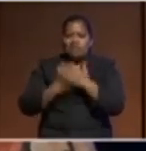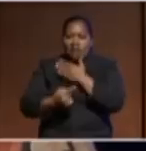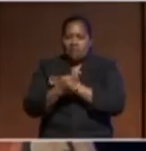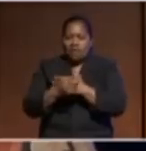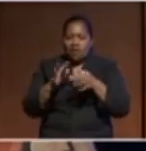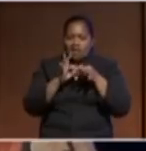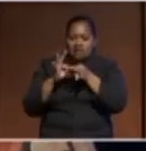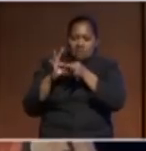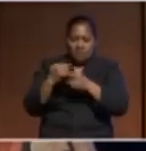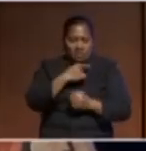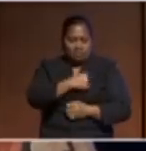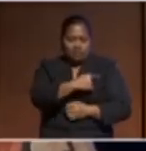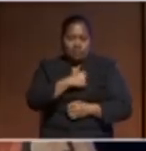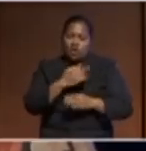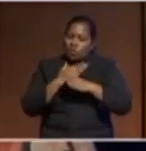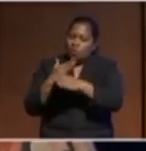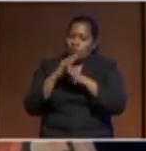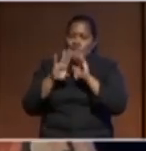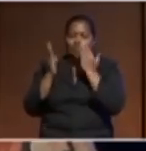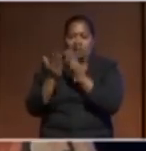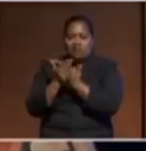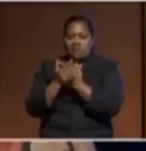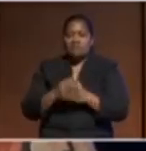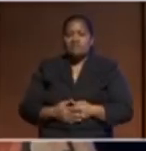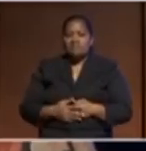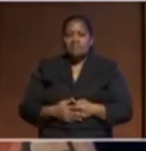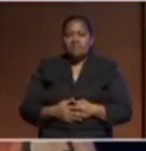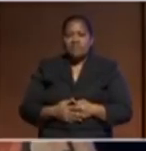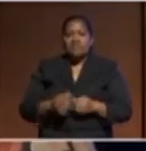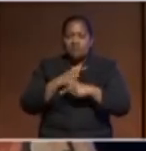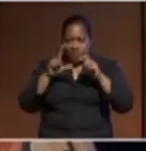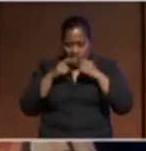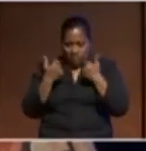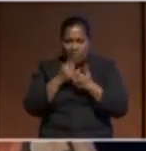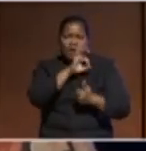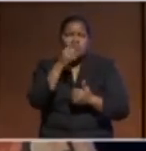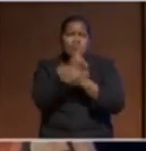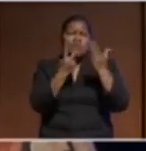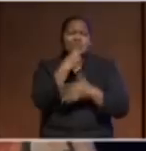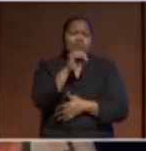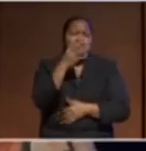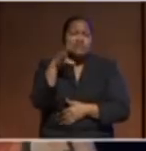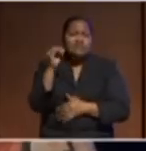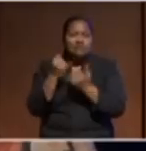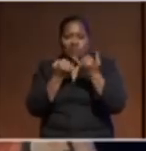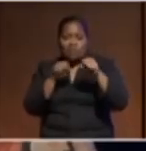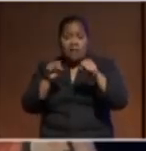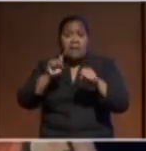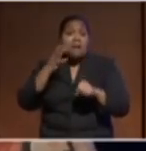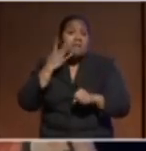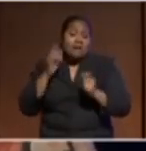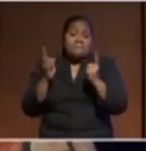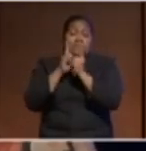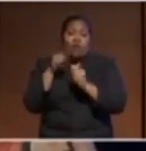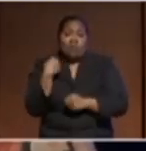and it is our hope and our dream that not only with the 2050 strategy but as you meet tomorrow to discuss and reflect on the future